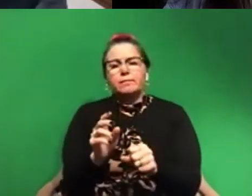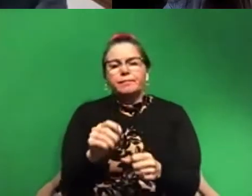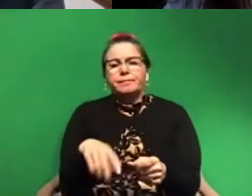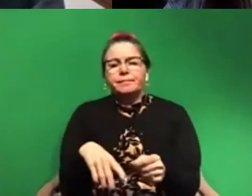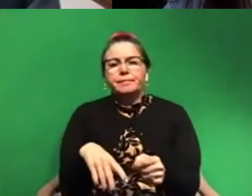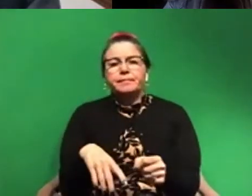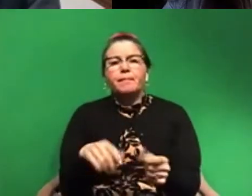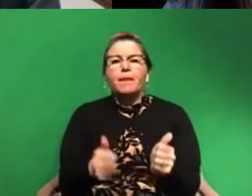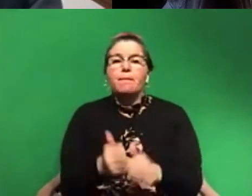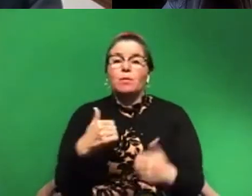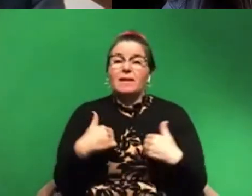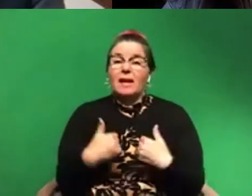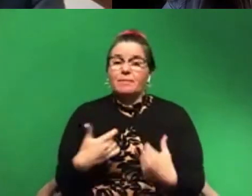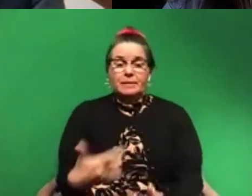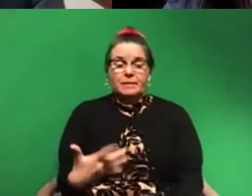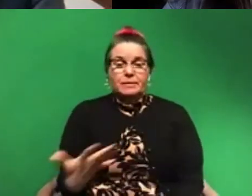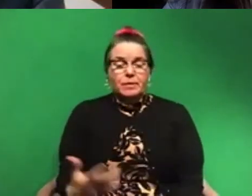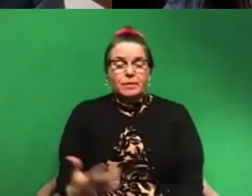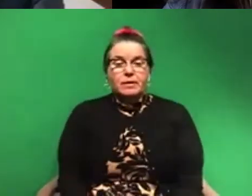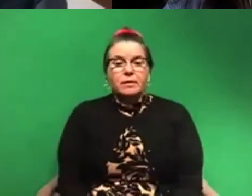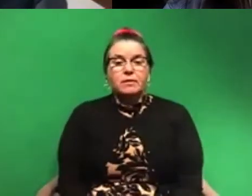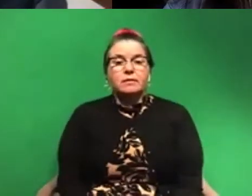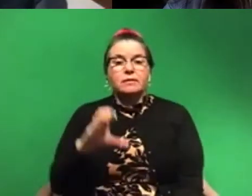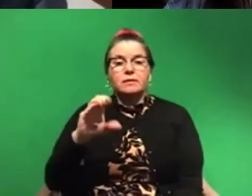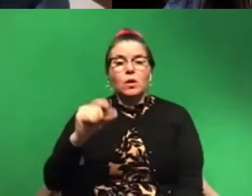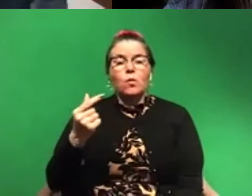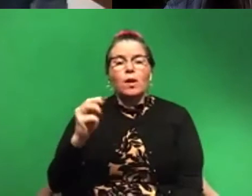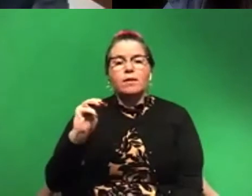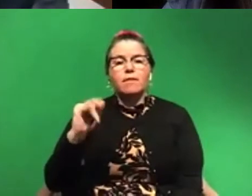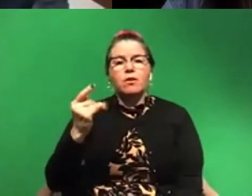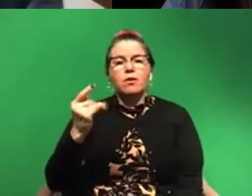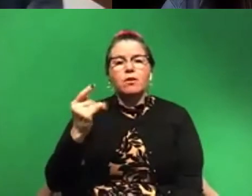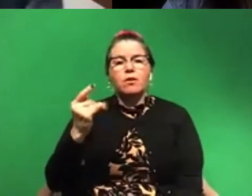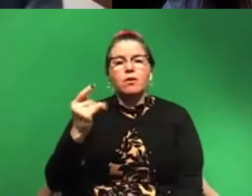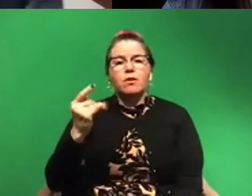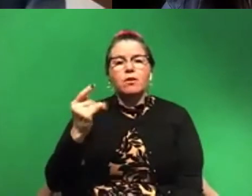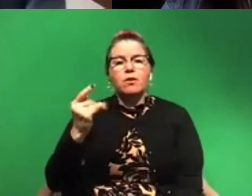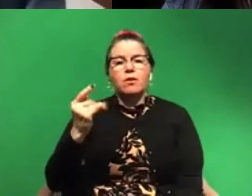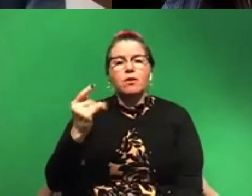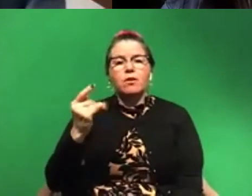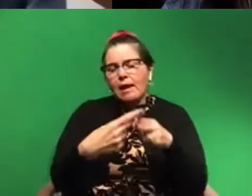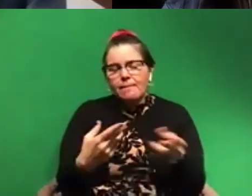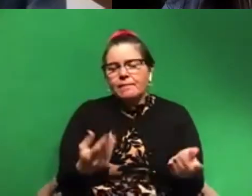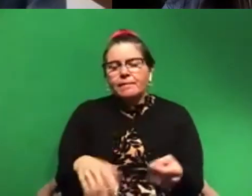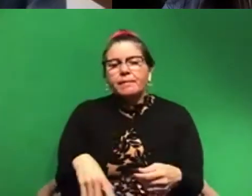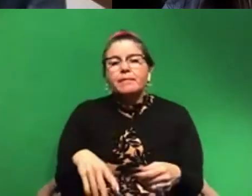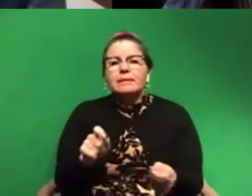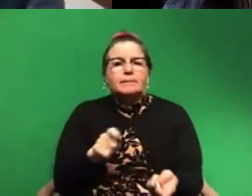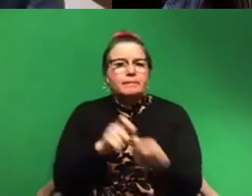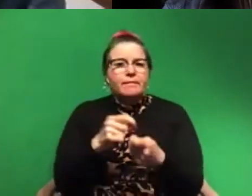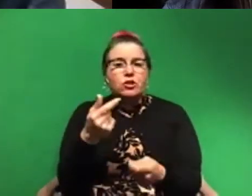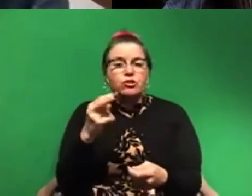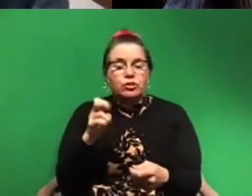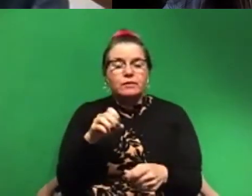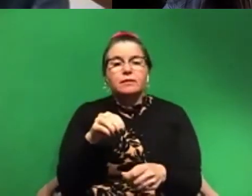gene happens to be the CO1 mitochondrial gene, doesn't matter really what it is, but it's, it's a particular gene in the, in the metabolism